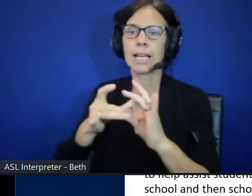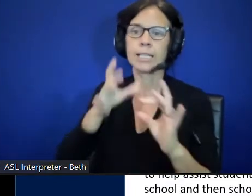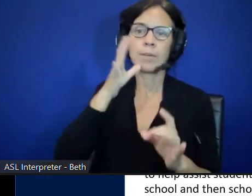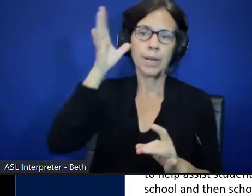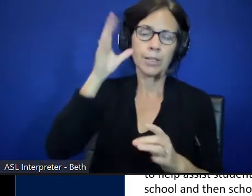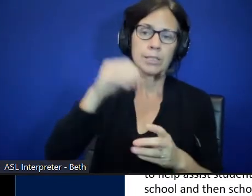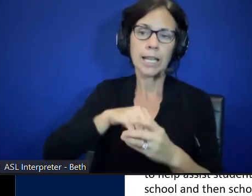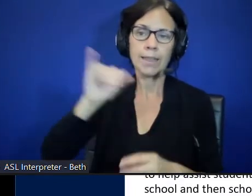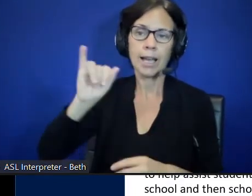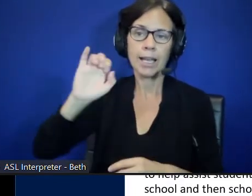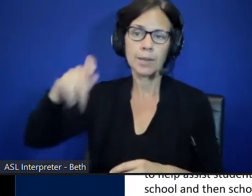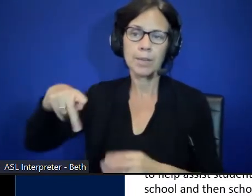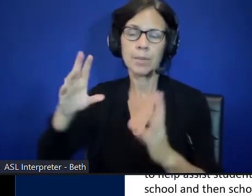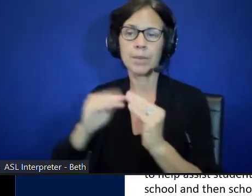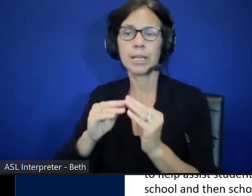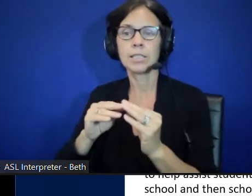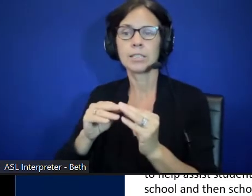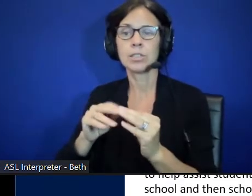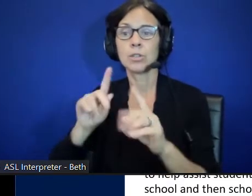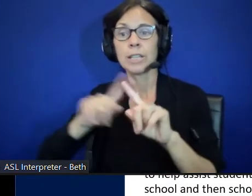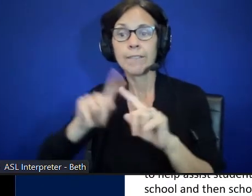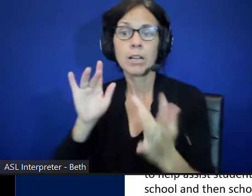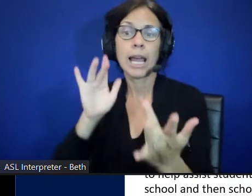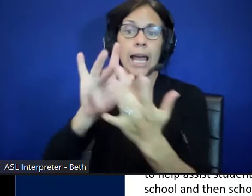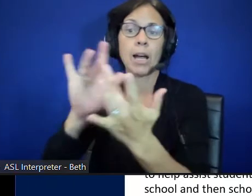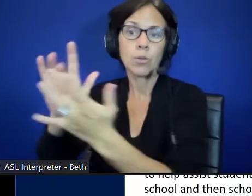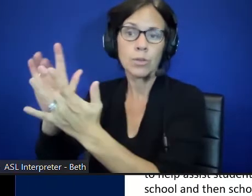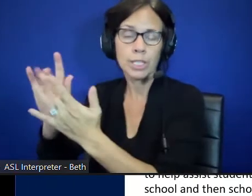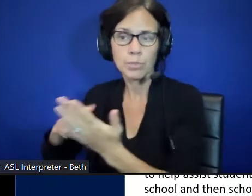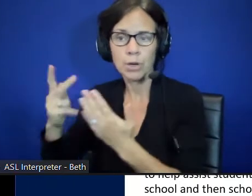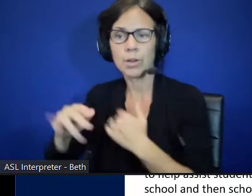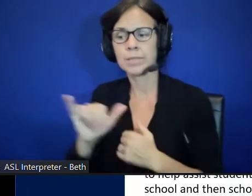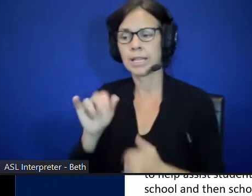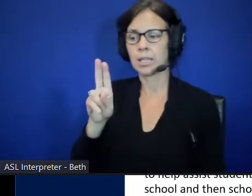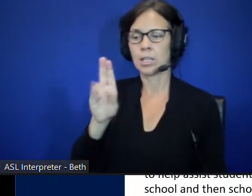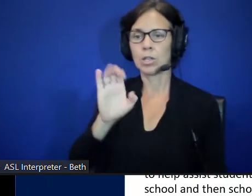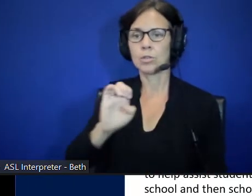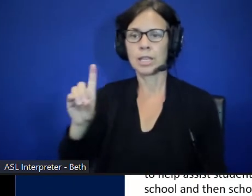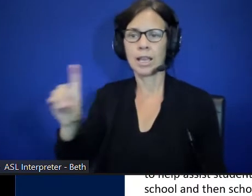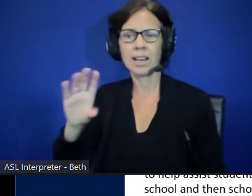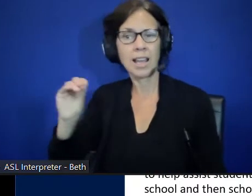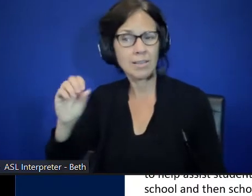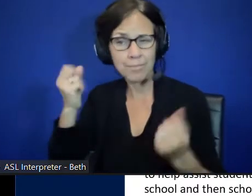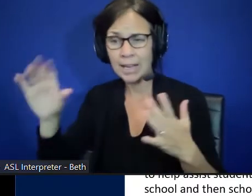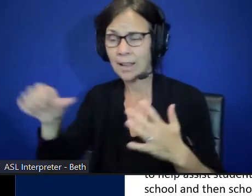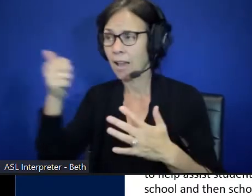meetings to outreach programs such as you said, or, and there's many others out there. Also bringing in